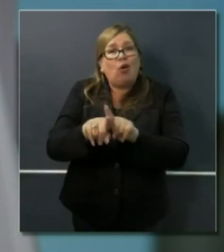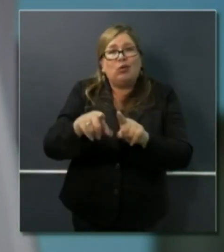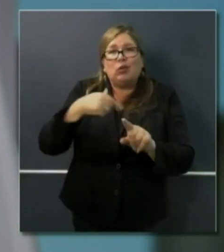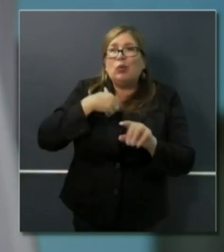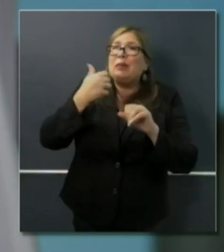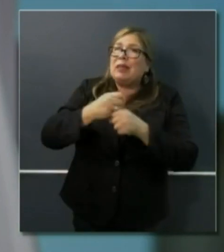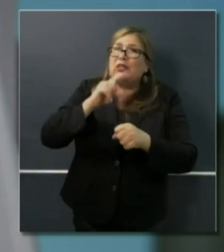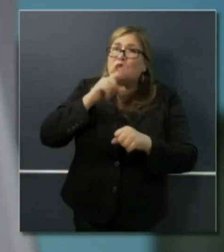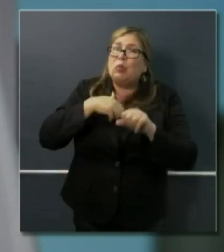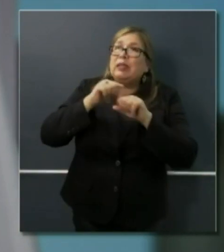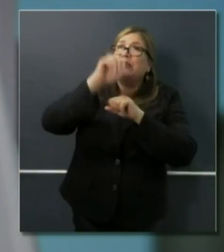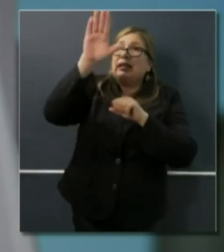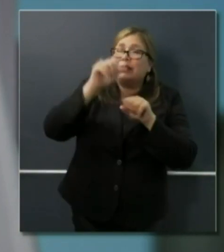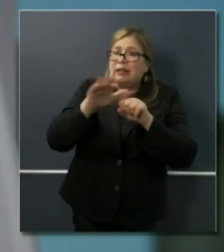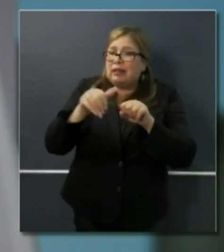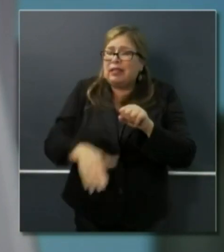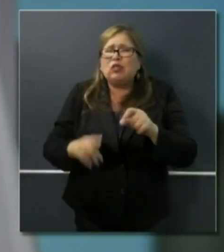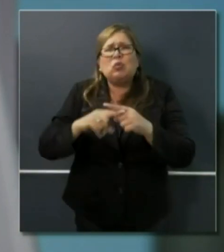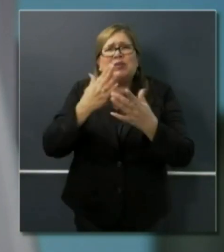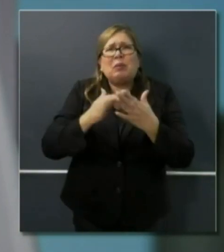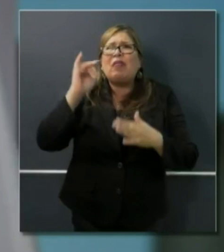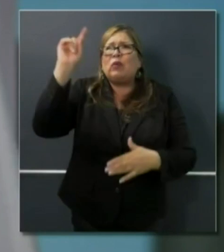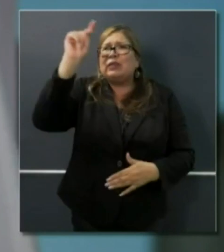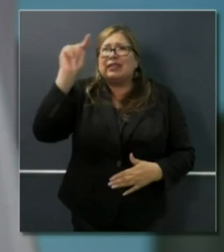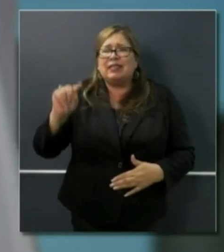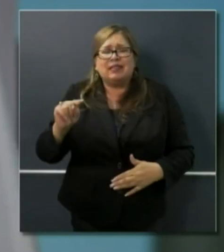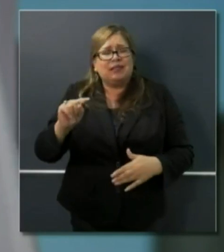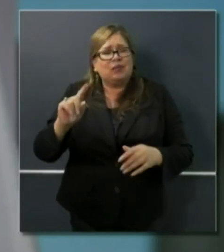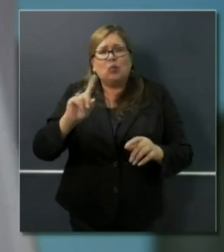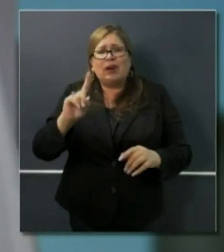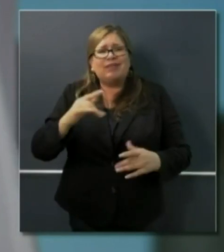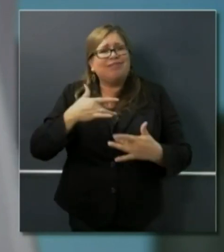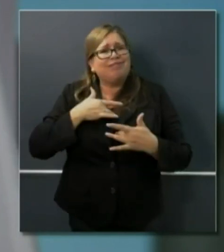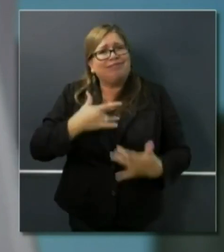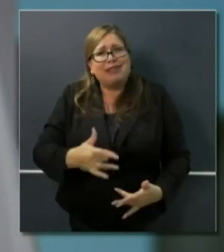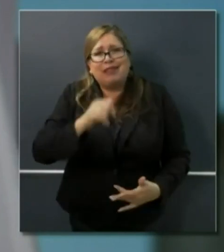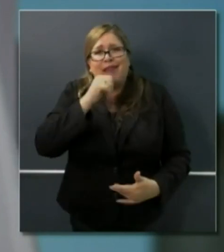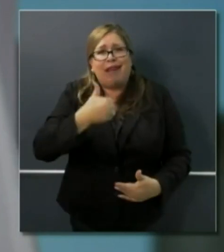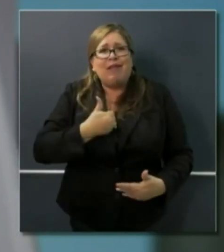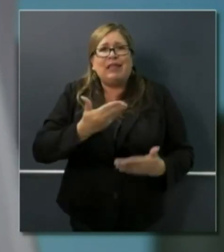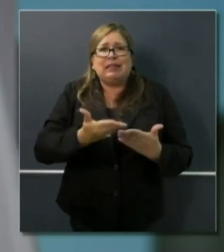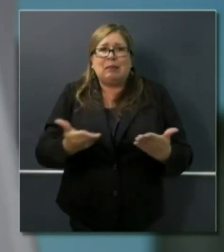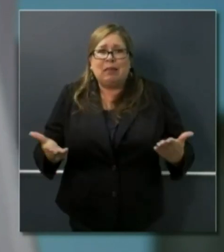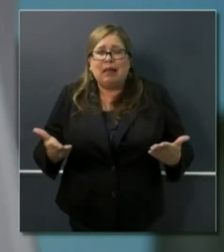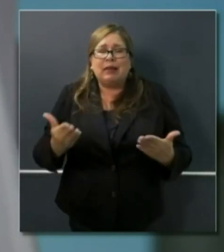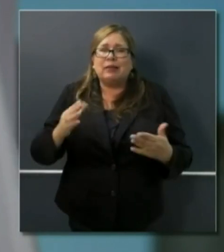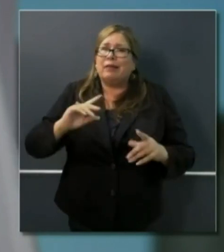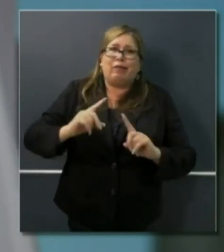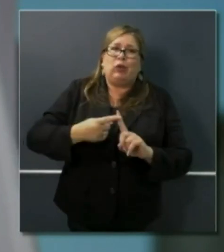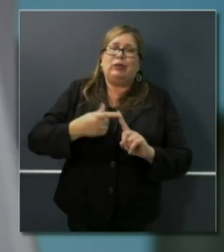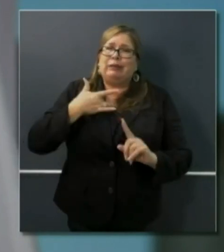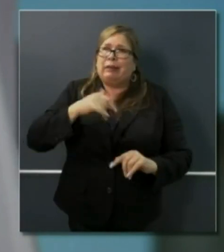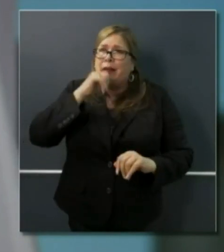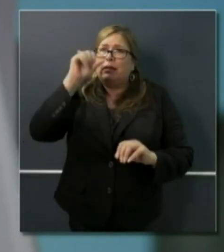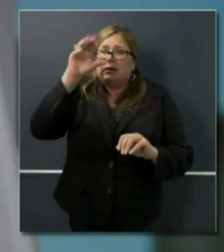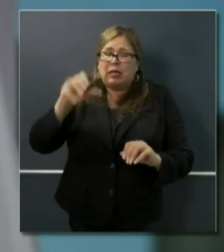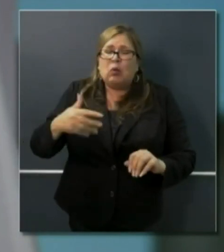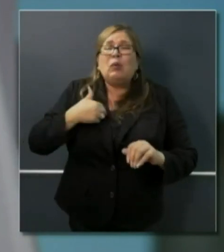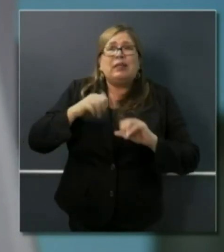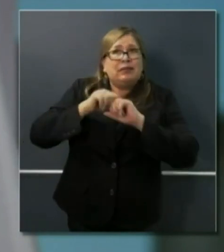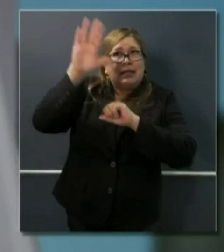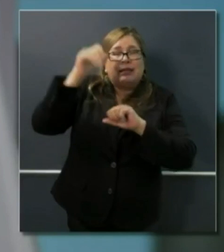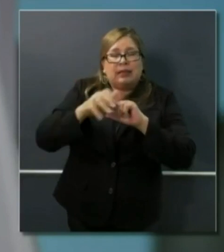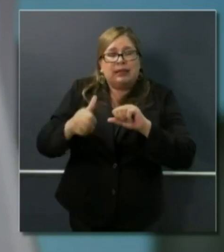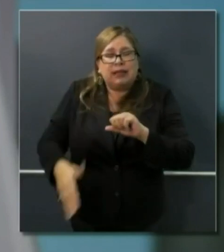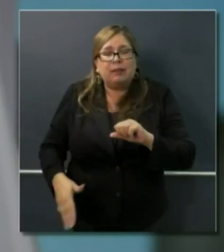some of those health care delivery system centers that don't traditionally have the supplies first. We plan to get some of